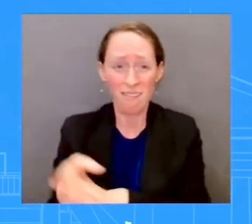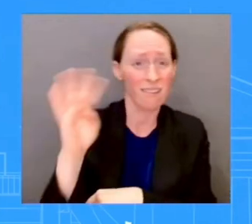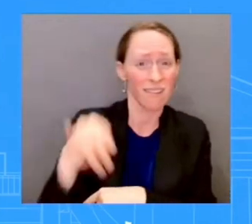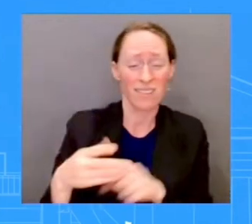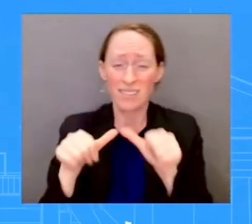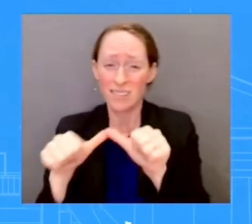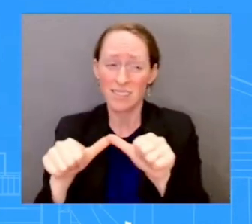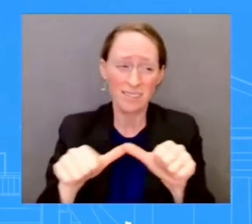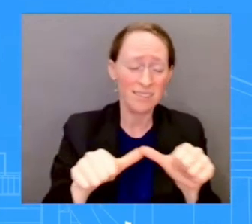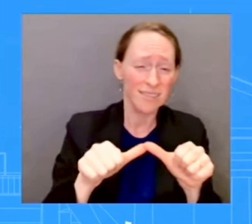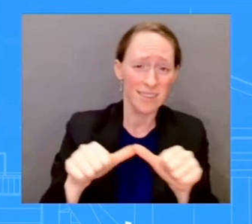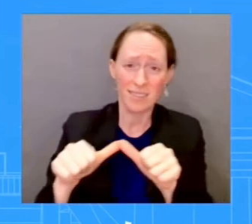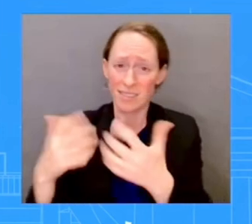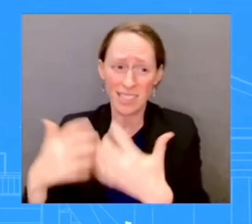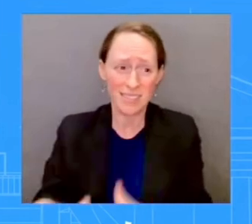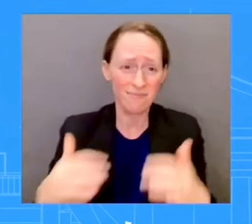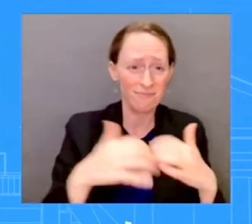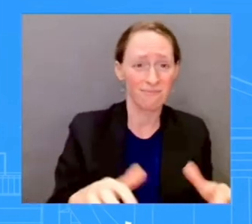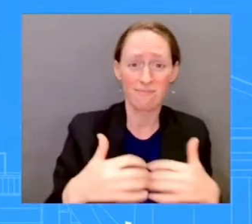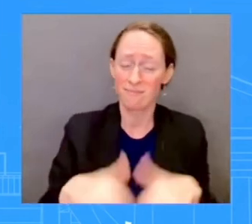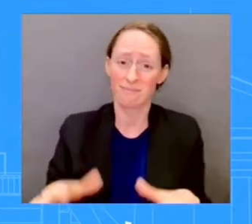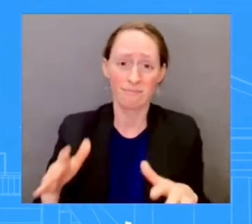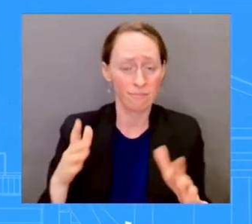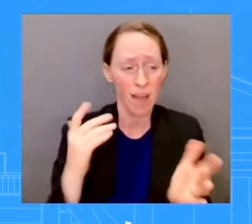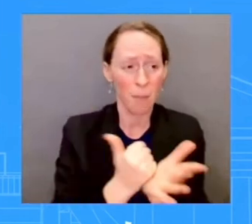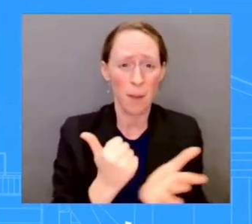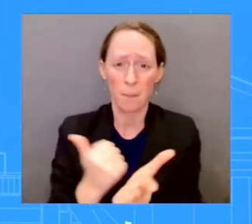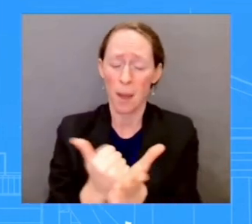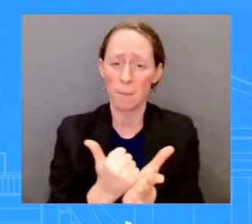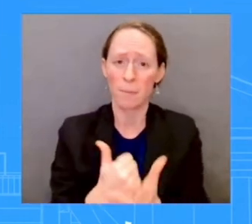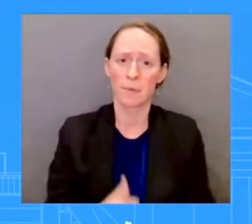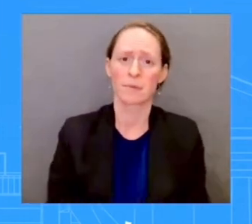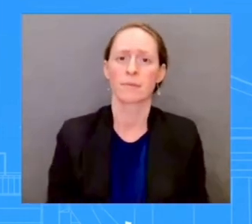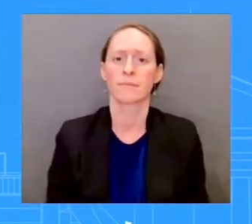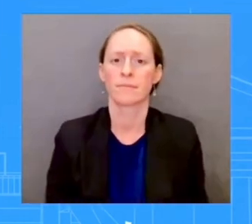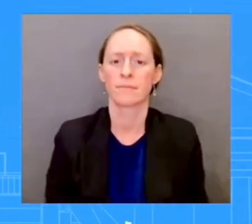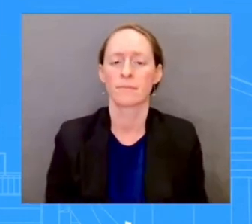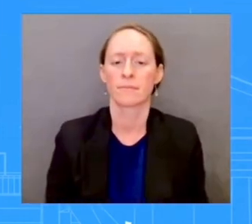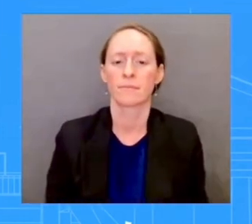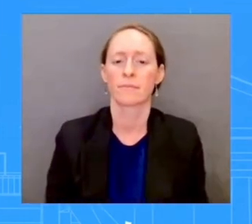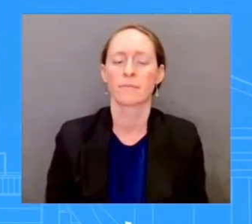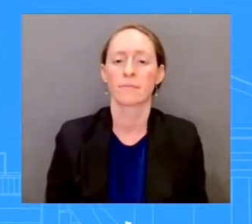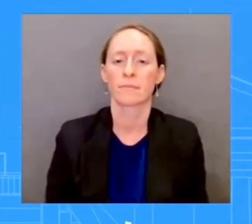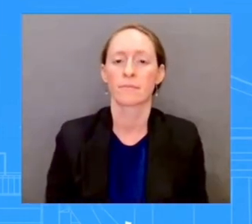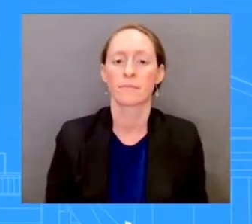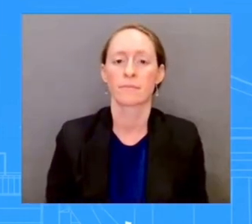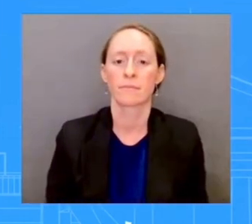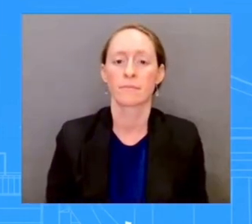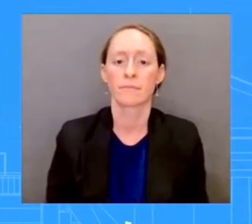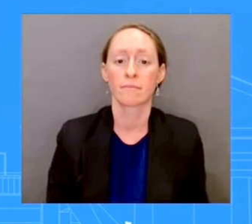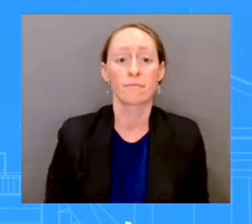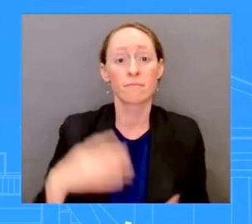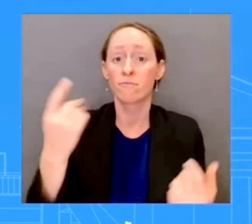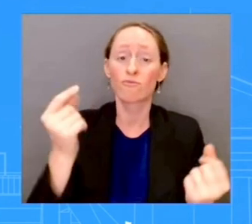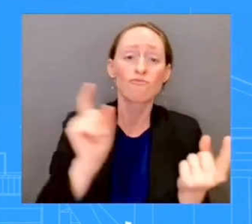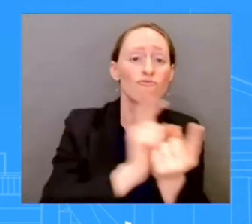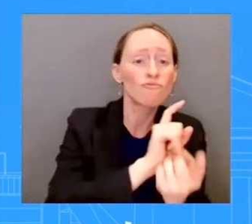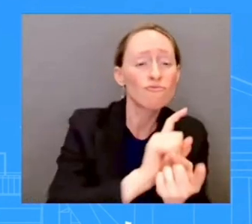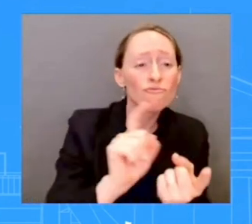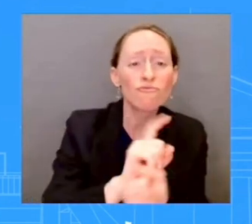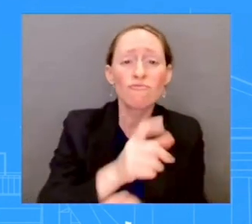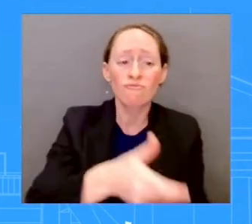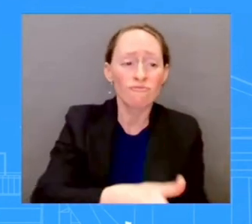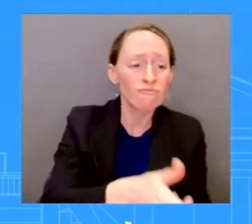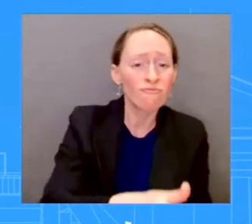He walked the floor and thanked people for what they're doing. It's incredibly important that we acknowledge this work because these are really the unsung